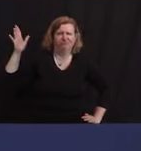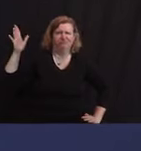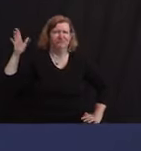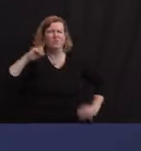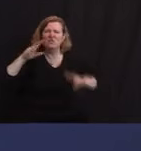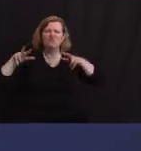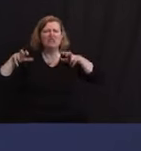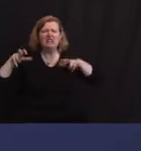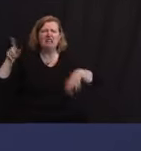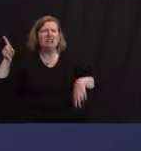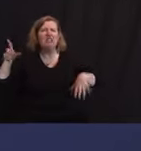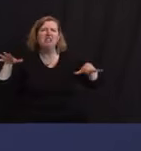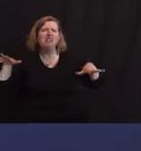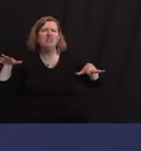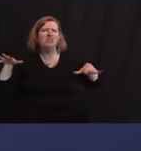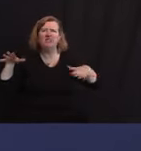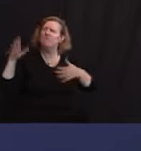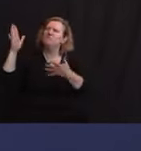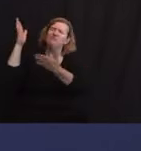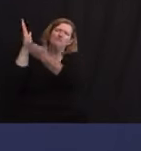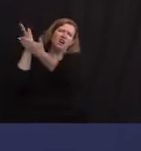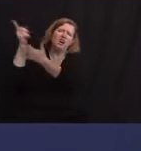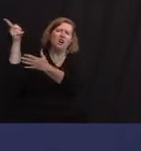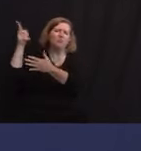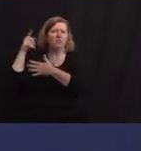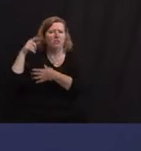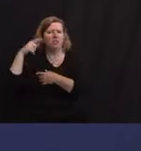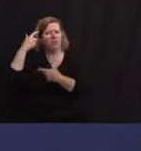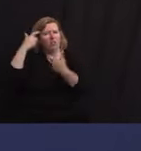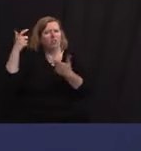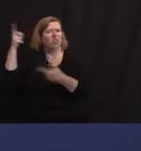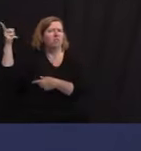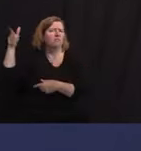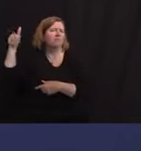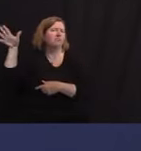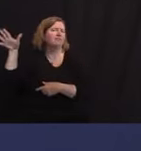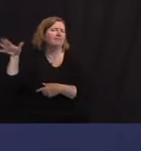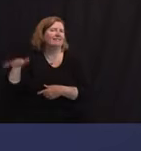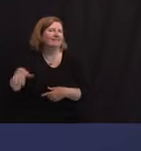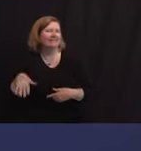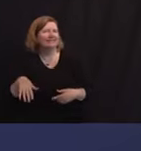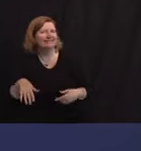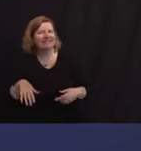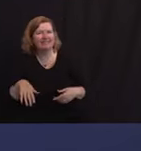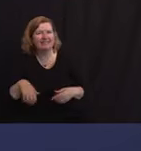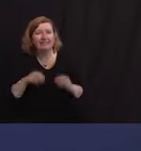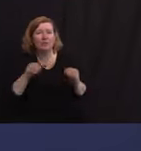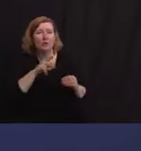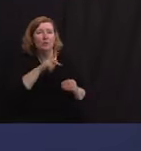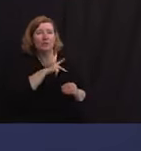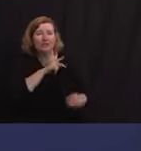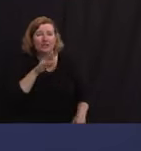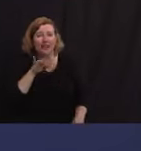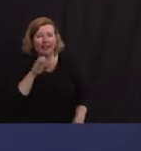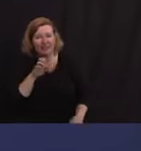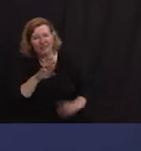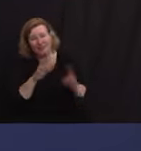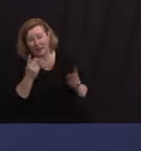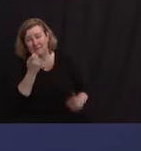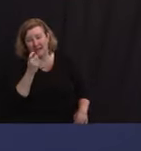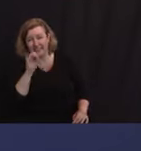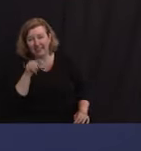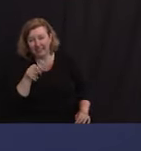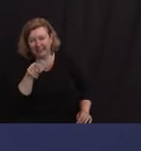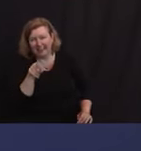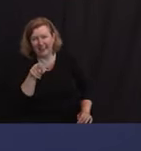prevail and put it right in the wastebasket where it belongs. Charlie, nothing personal. Over to you, because I know you were going to ask about that. Thanks,